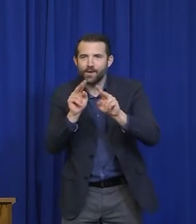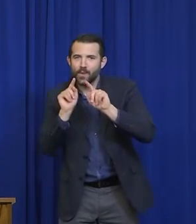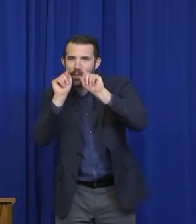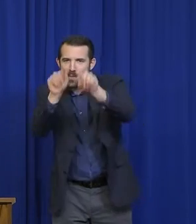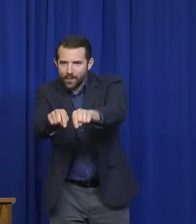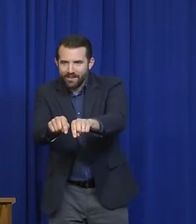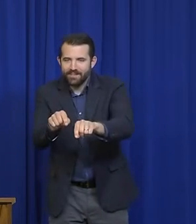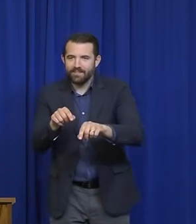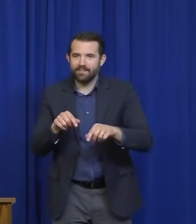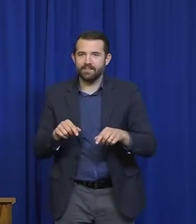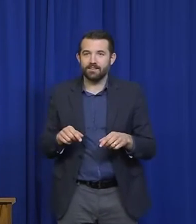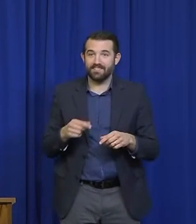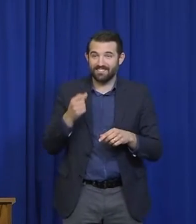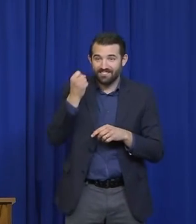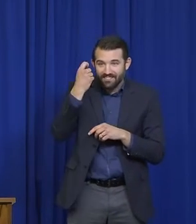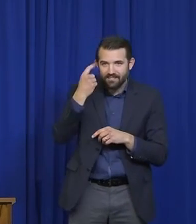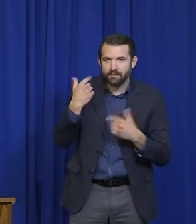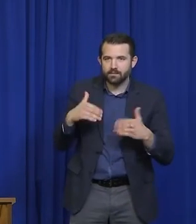a public health risk.